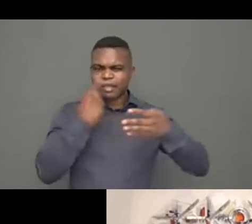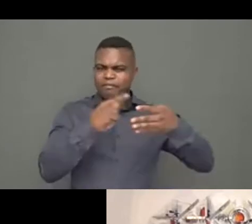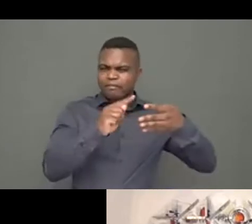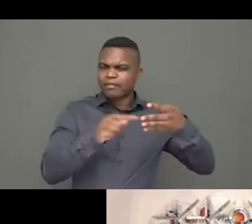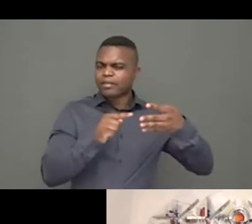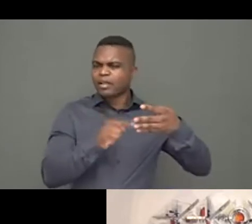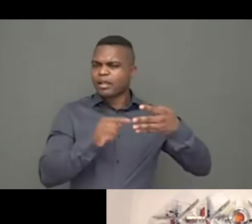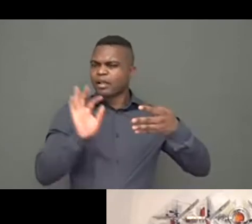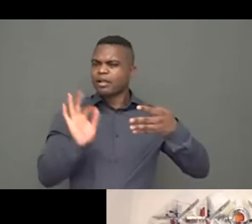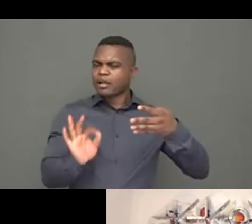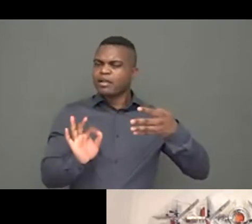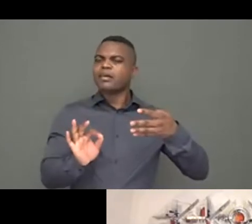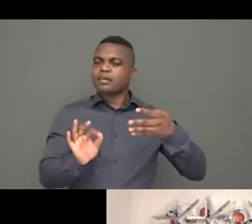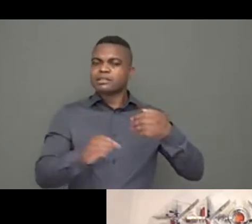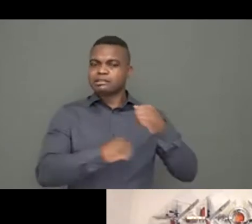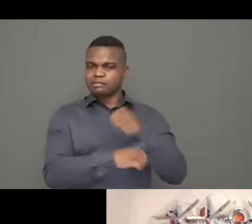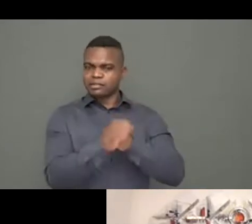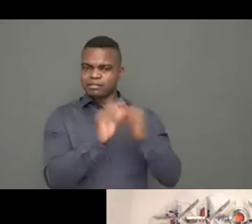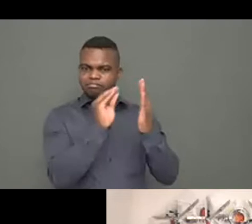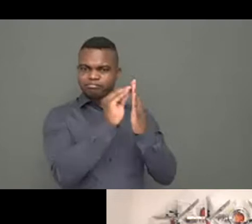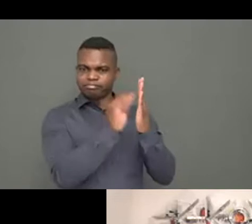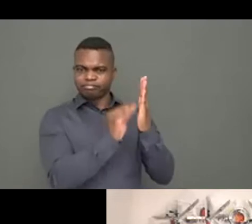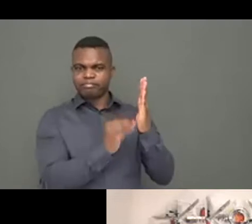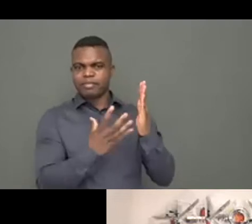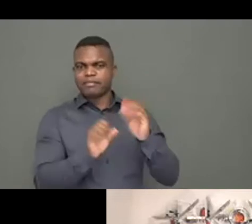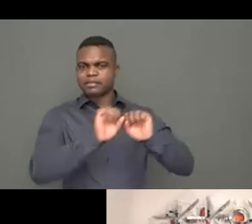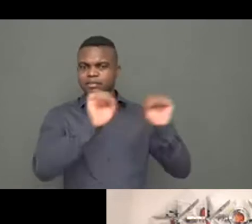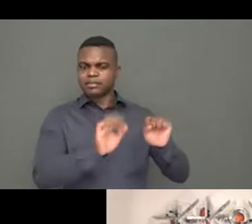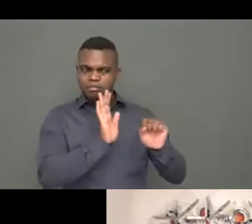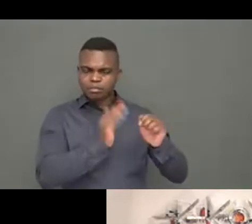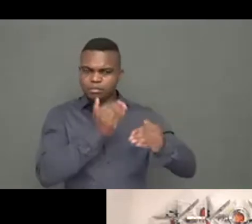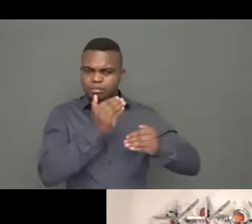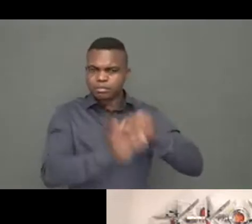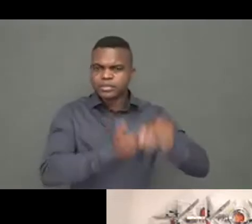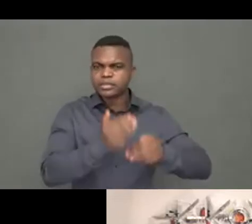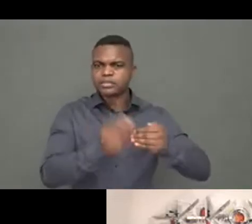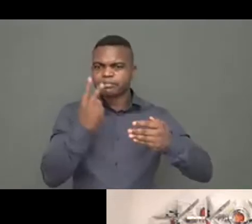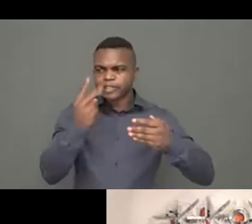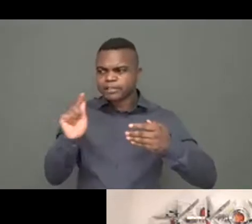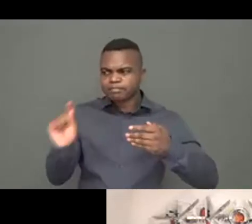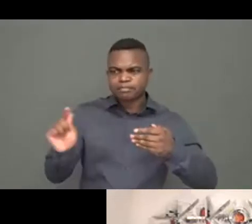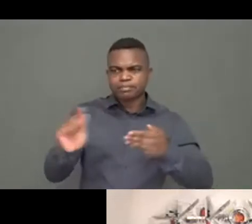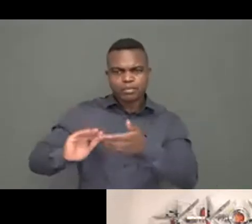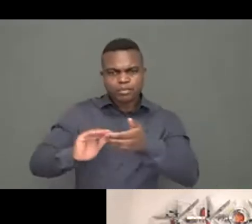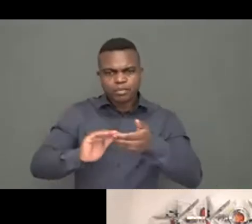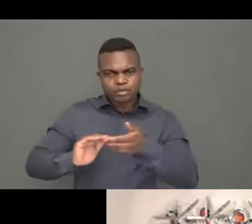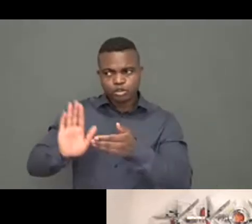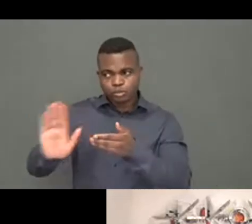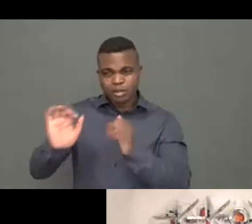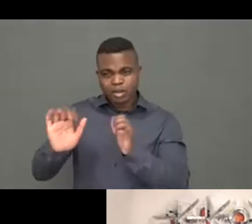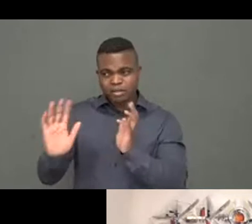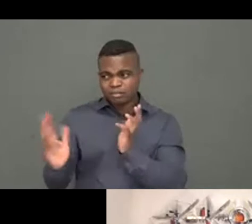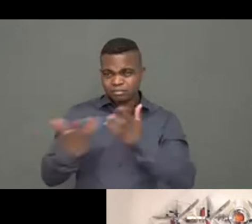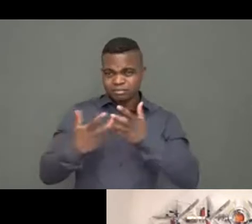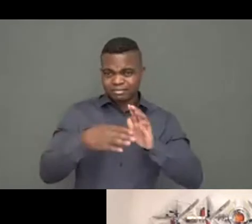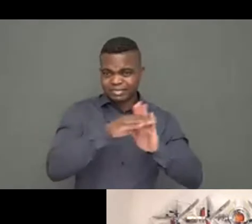CHS verification can be done based on the CHS verification scheme, which encompasses three options. These